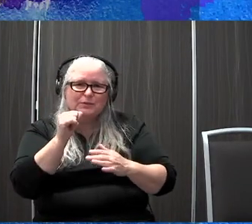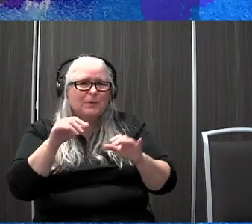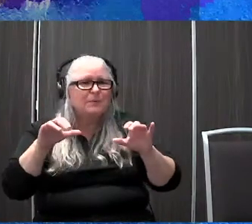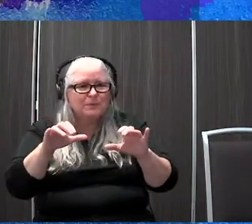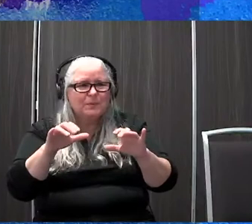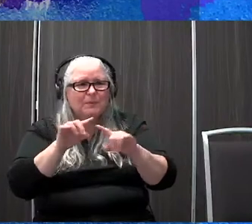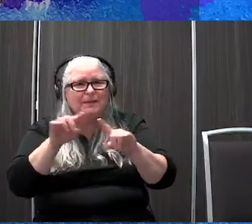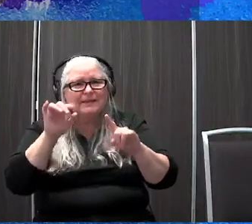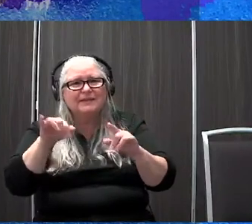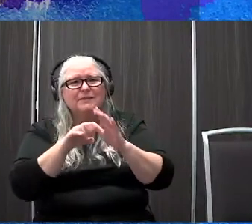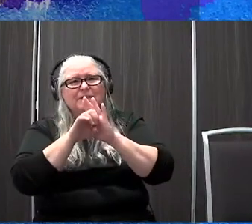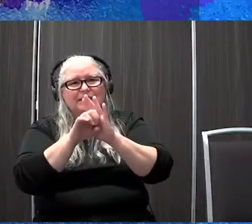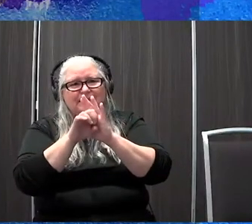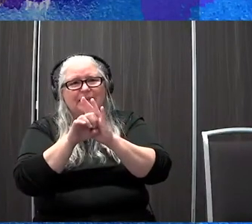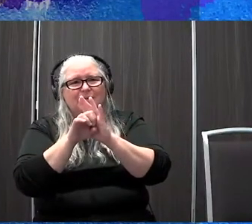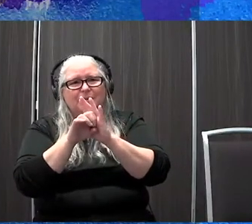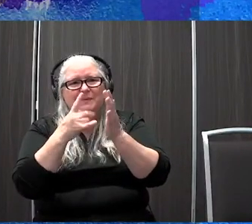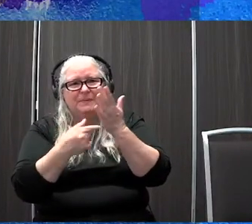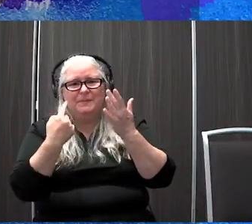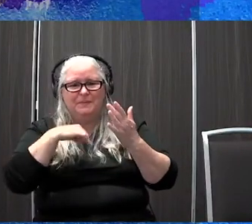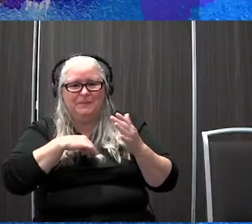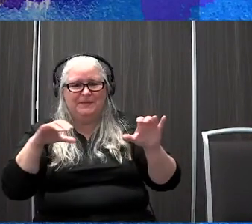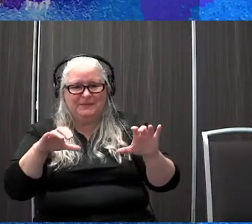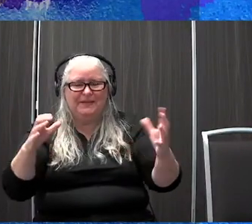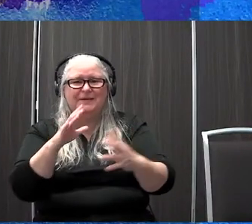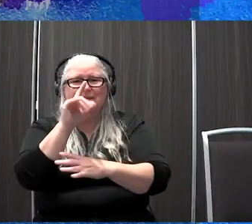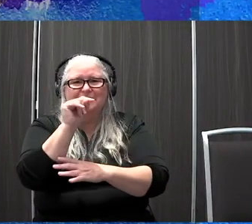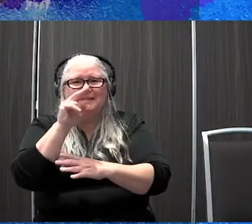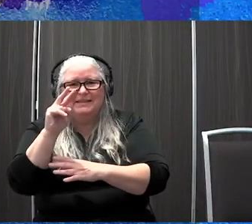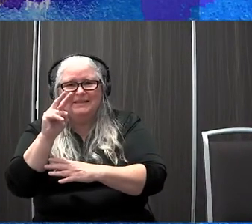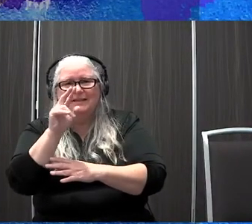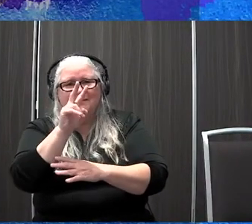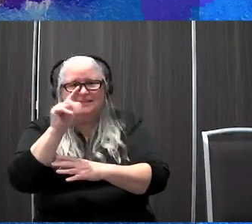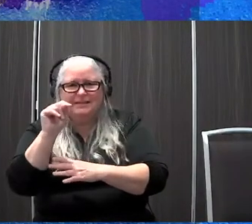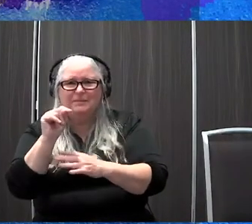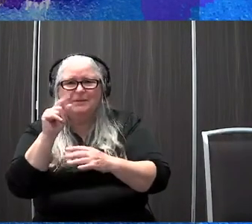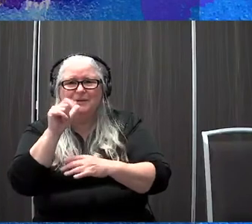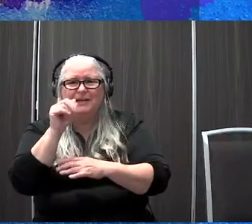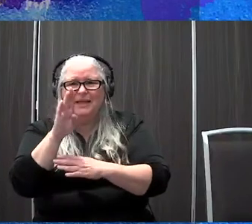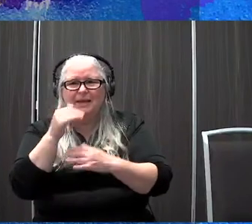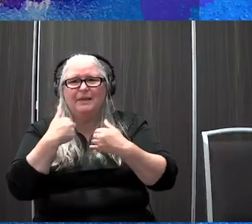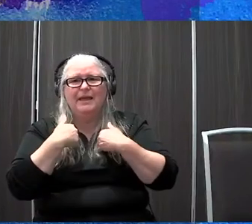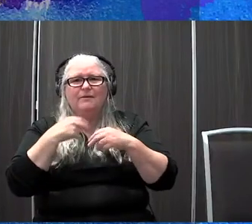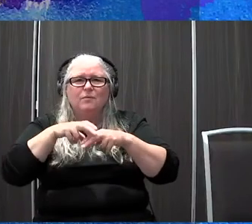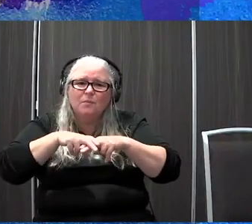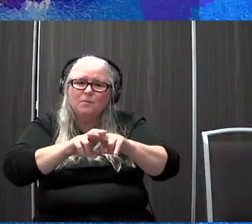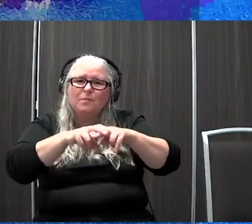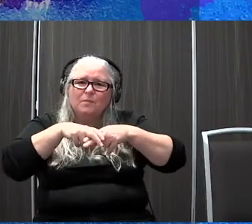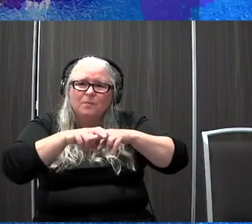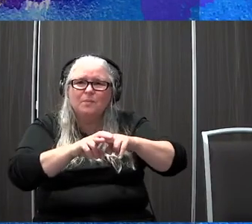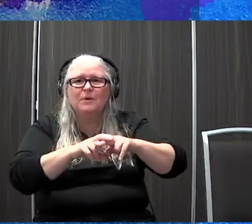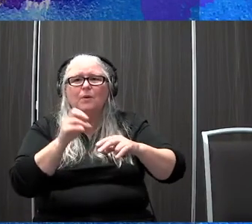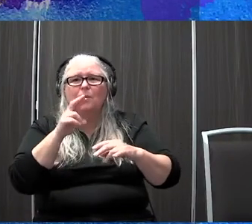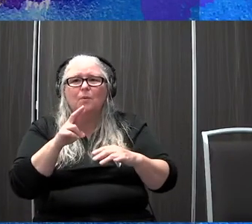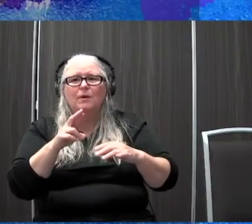but these are examples of what we do in the vestibular lab. Um, for example, we have the rocket ship or the rotary chair and we can get a good sense of the eye